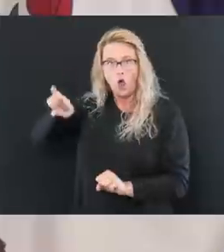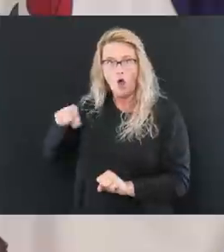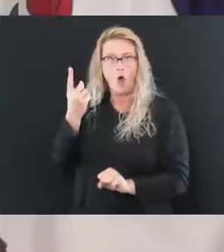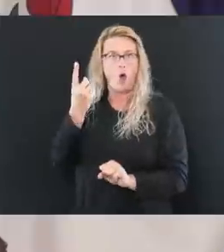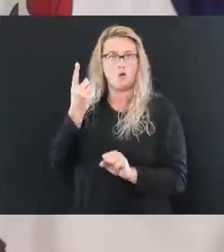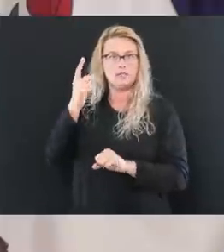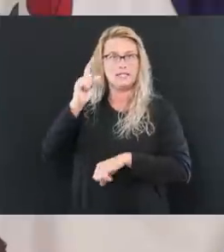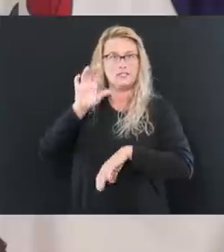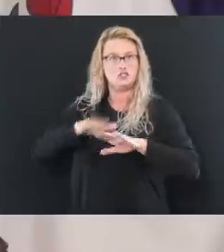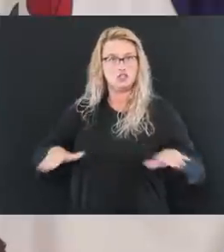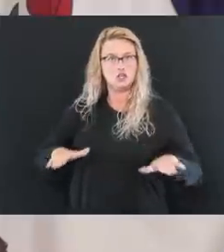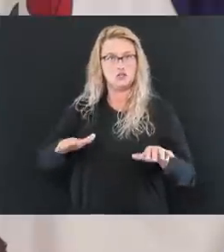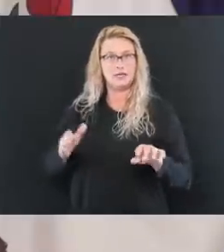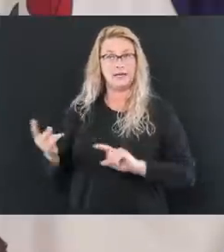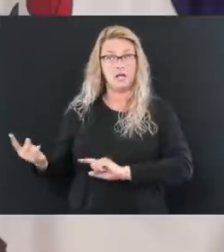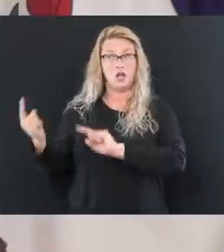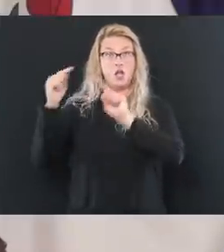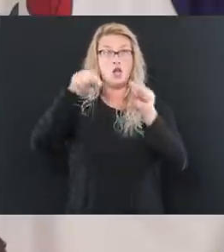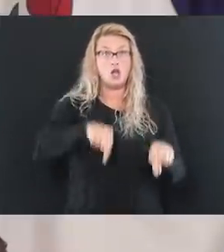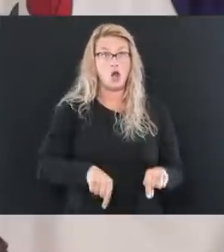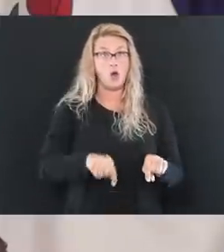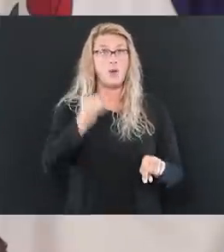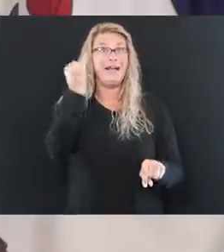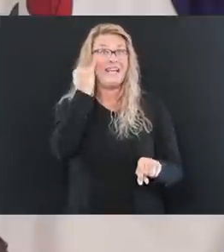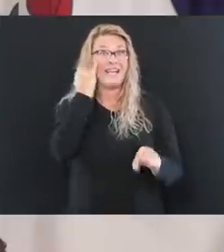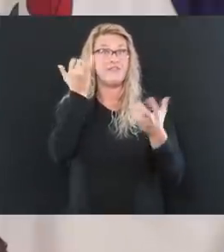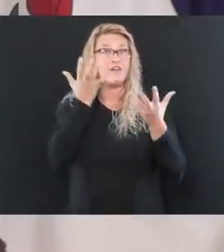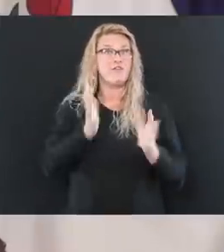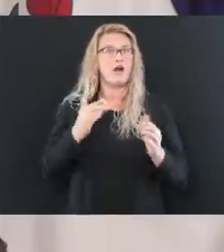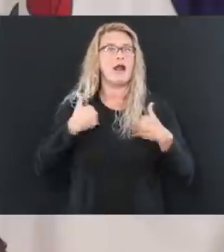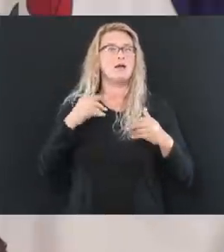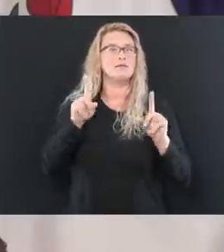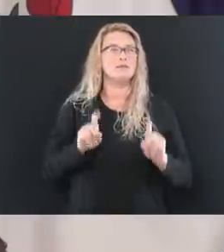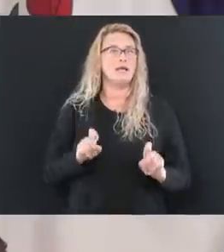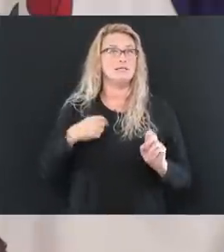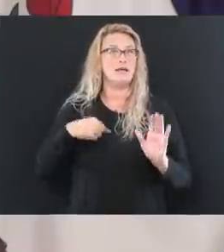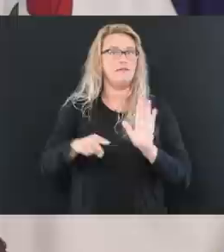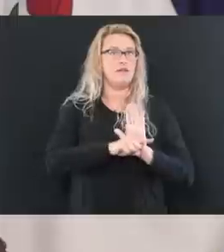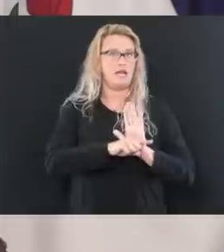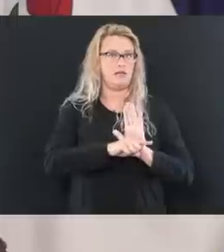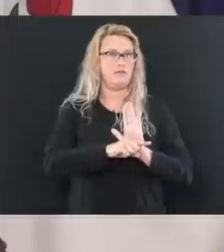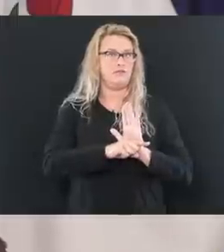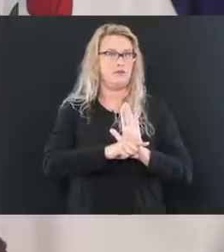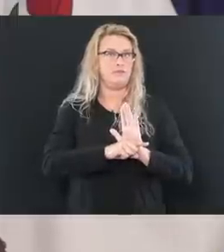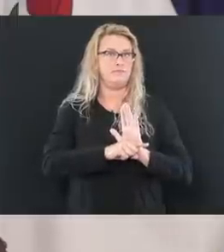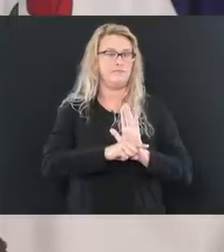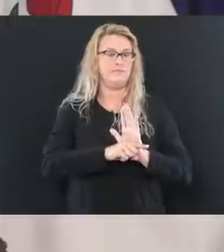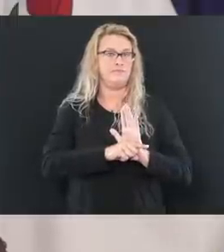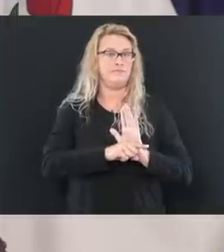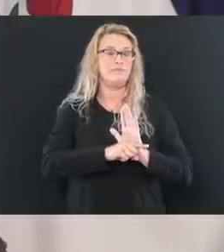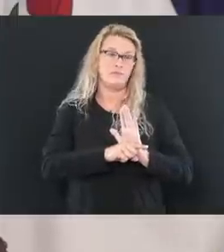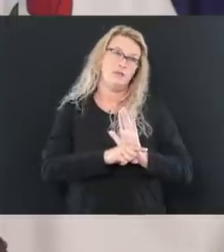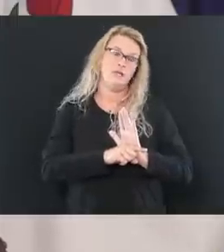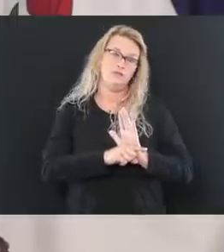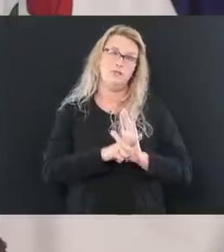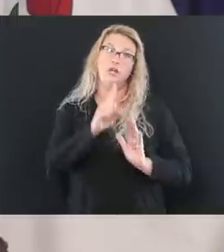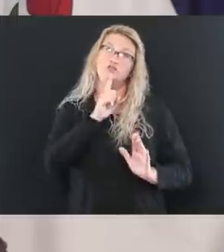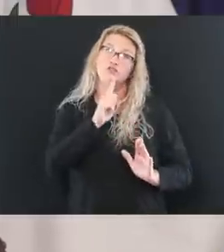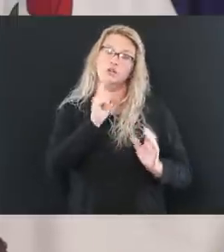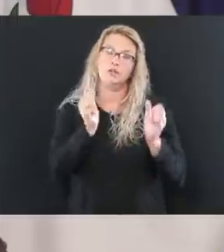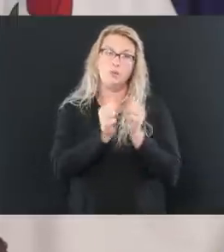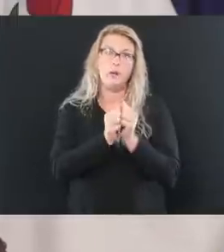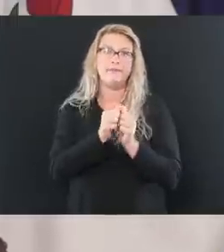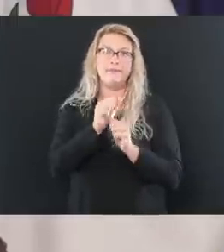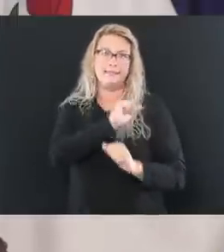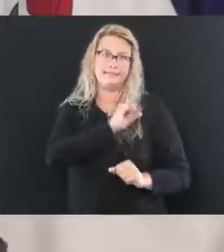to in-class school if they have been tested and they have a negative test. And surely the same with the staff.